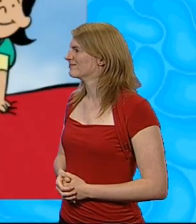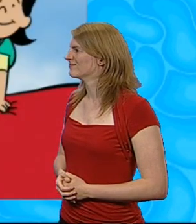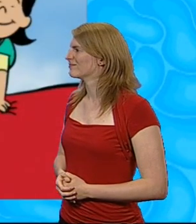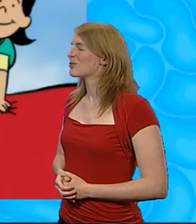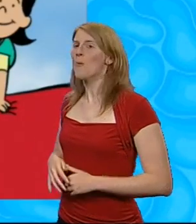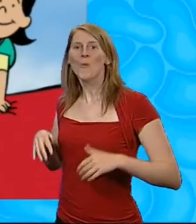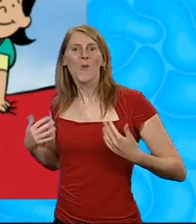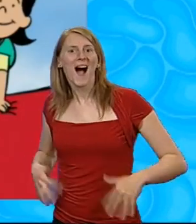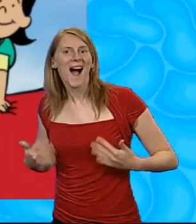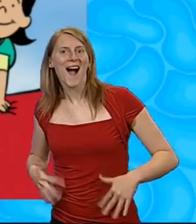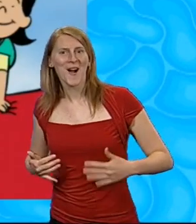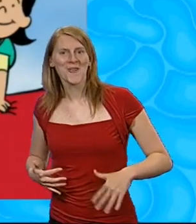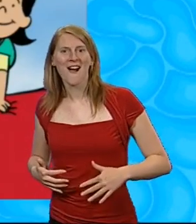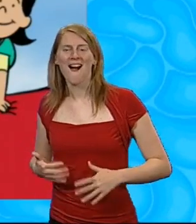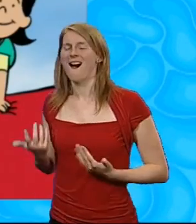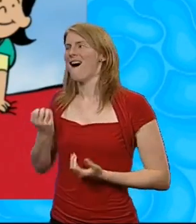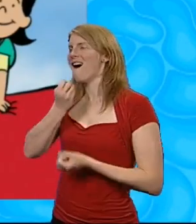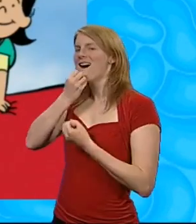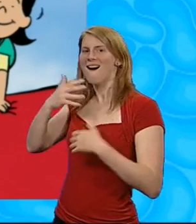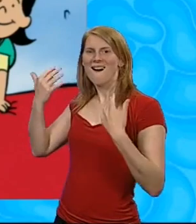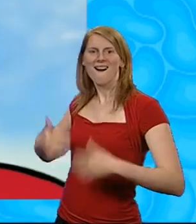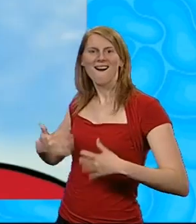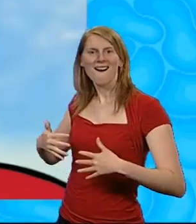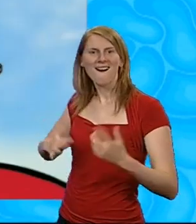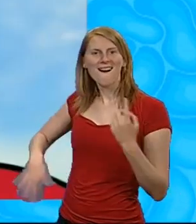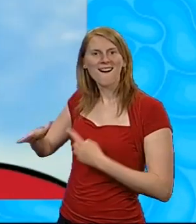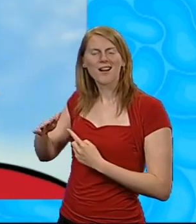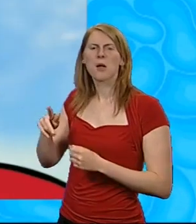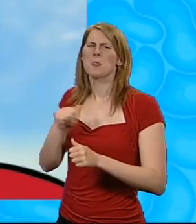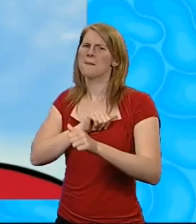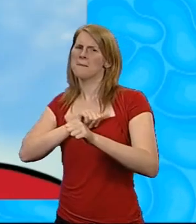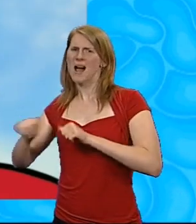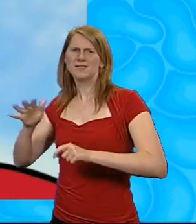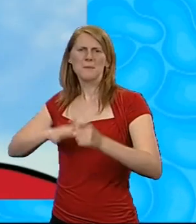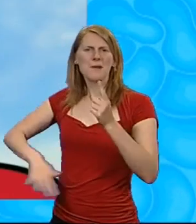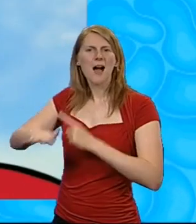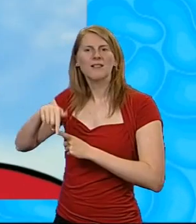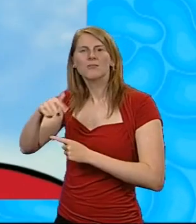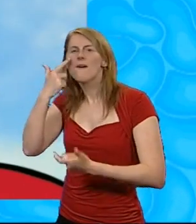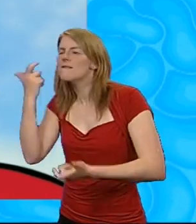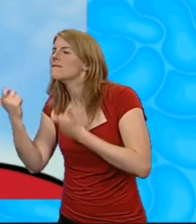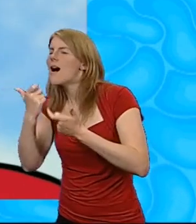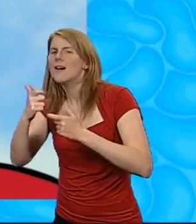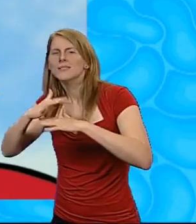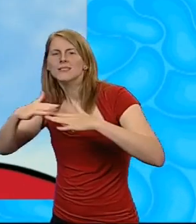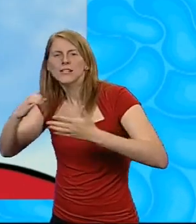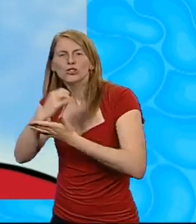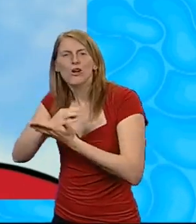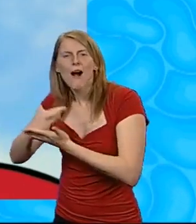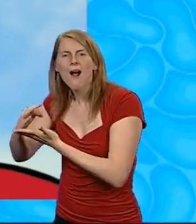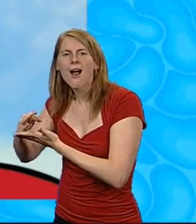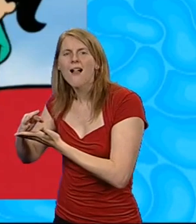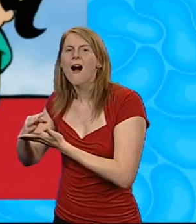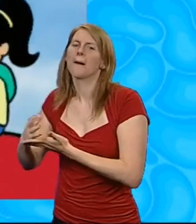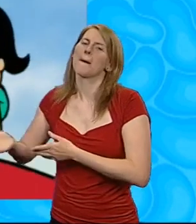Wow. It's absolutely amazing. And it's the best place on the whole island to find seashells.